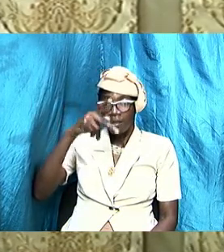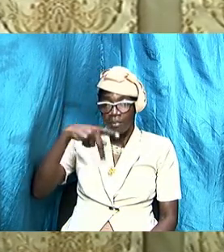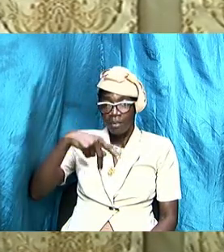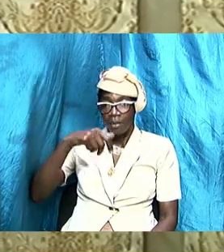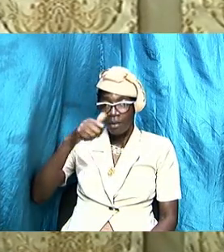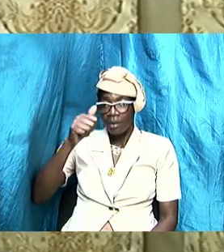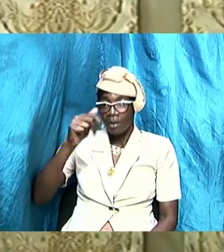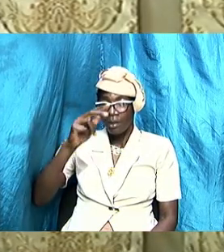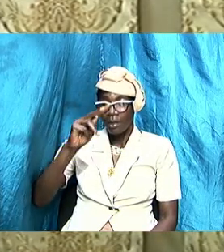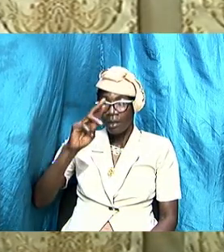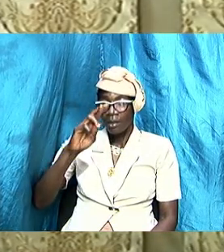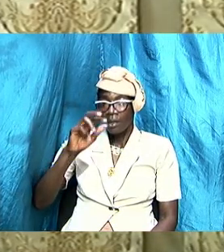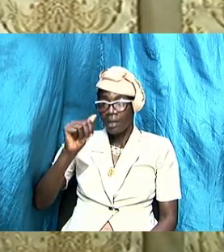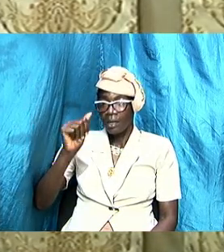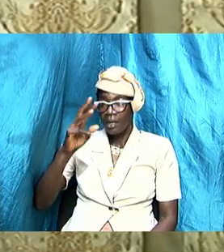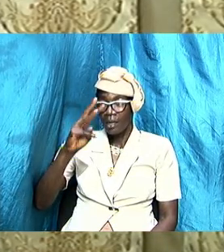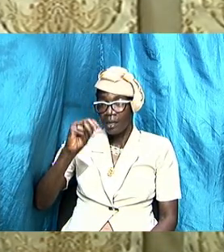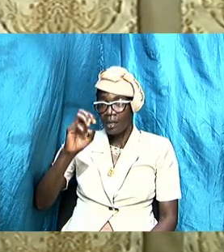character